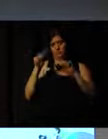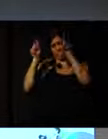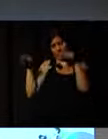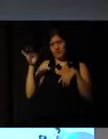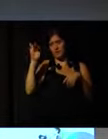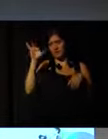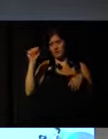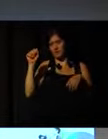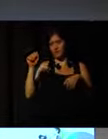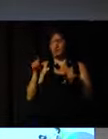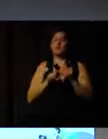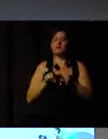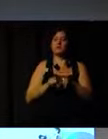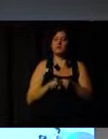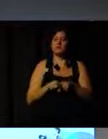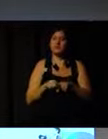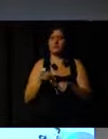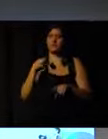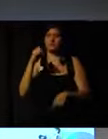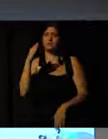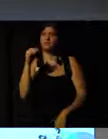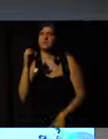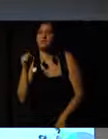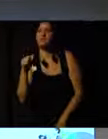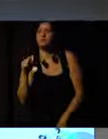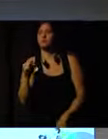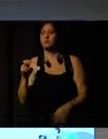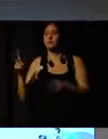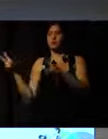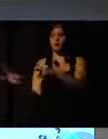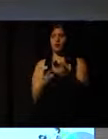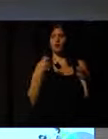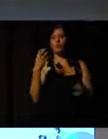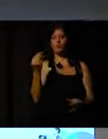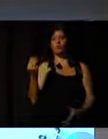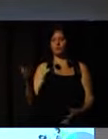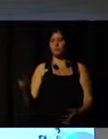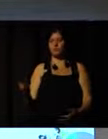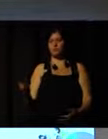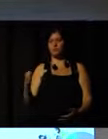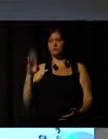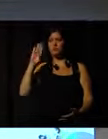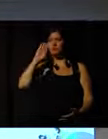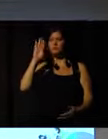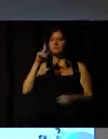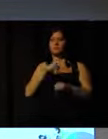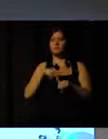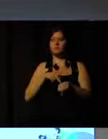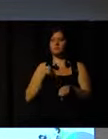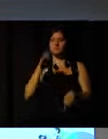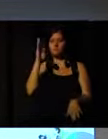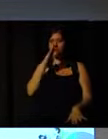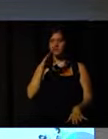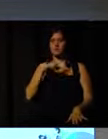Cup, FIFA World Cup, when the institution and its members, in this case FIFA, earn millions of dollars,